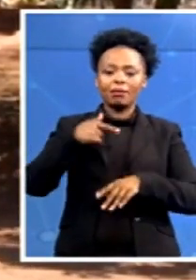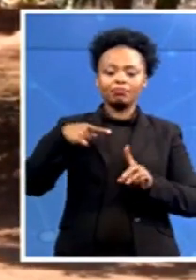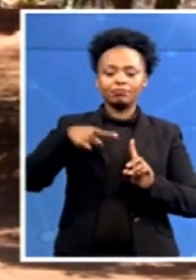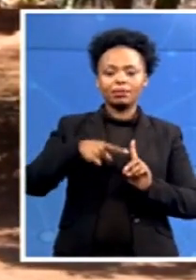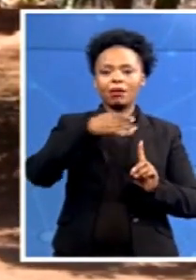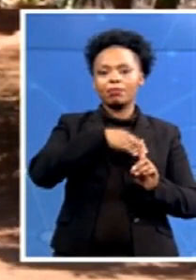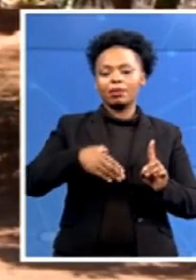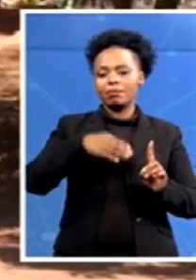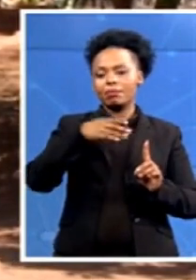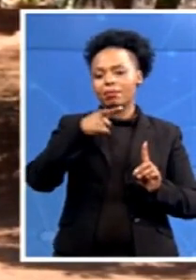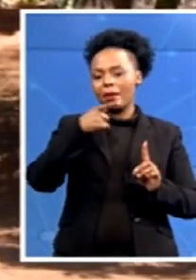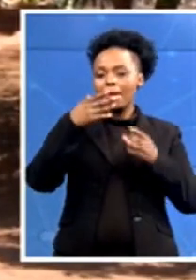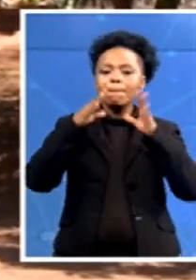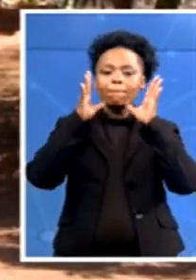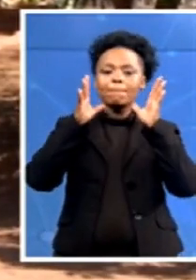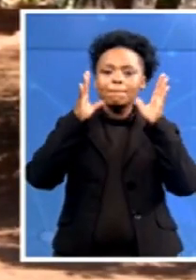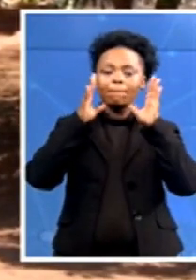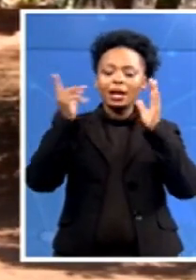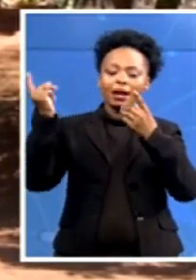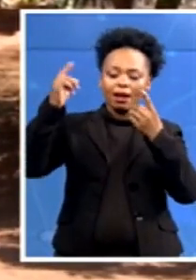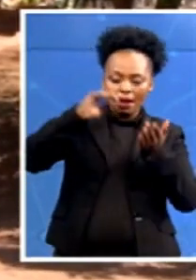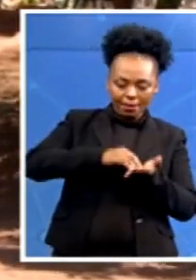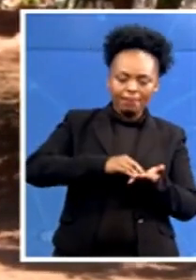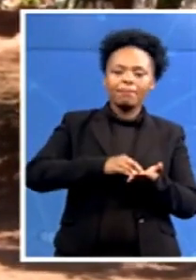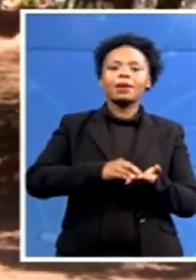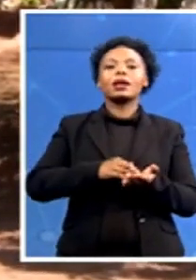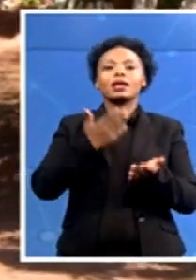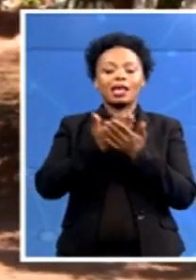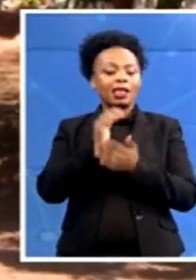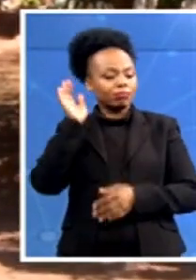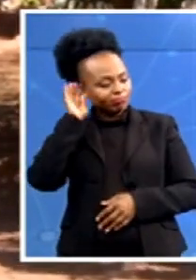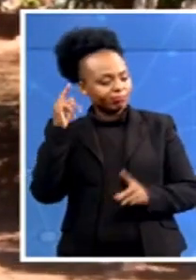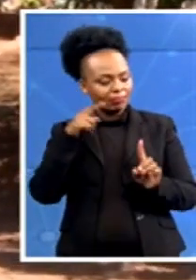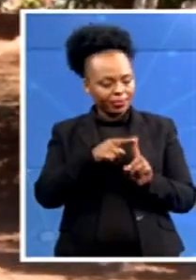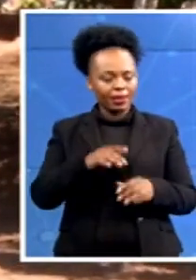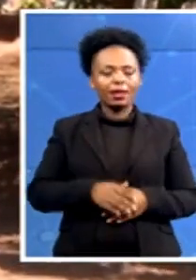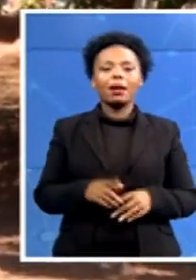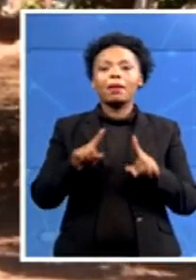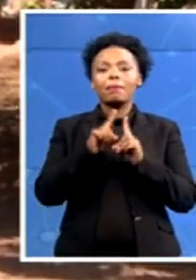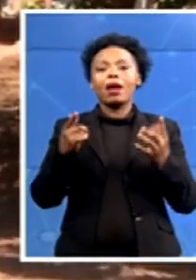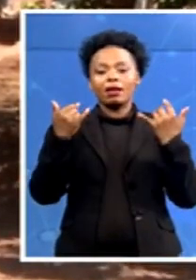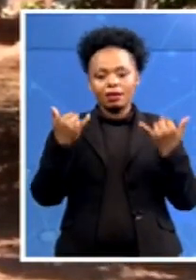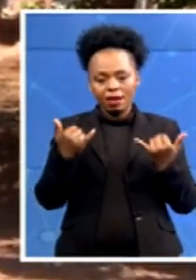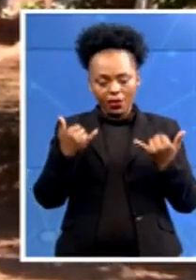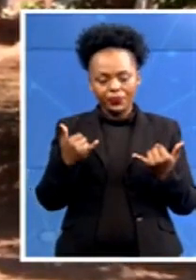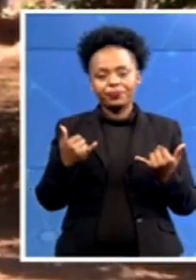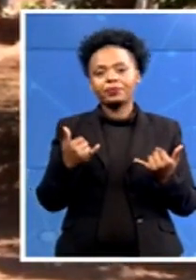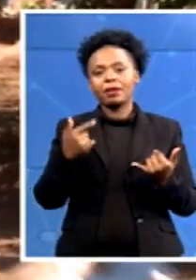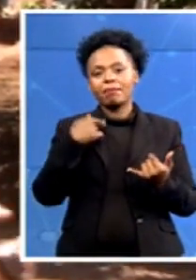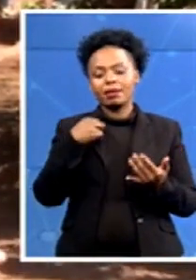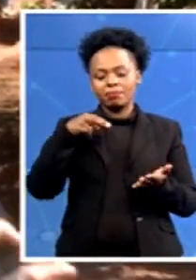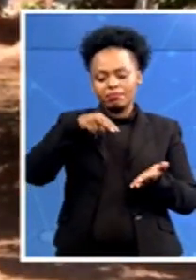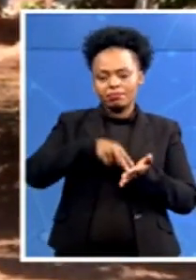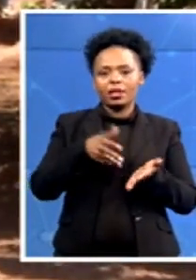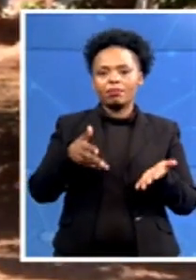there are already people to listen to him. But, Blaine, where I'm standing right now, I'm standing in front of Mamulife's house